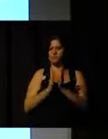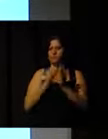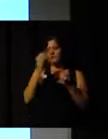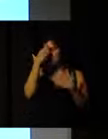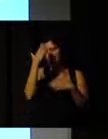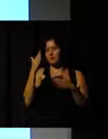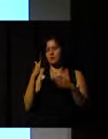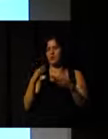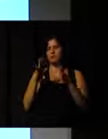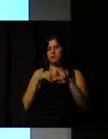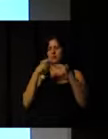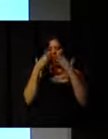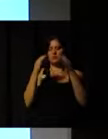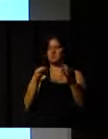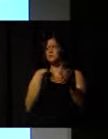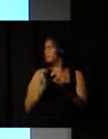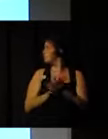critics.